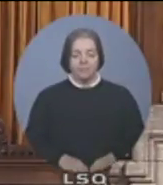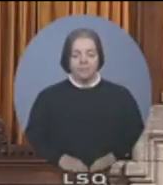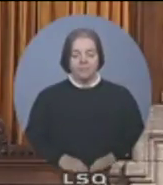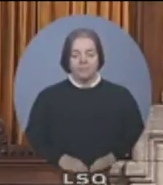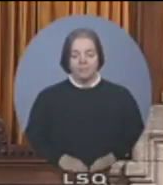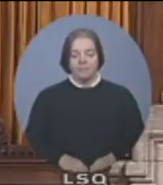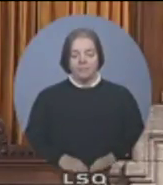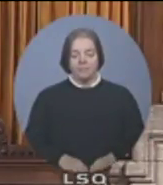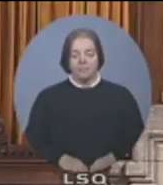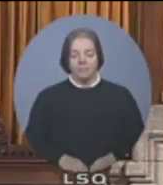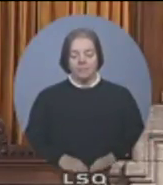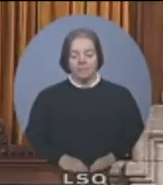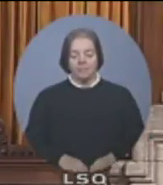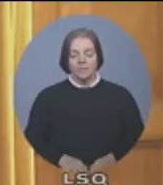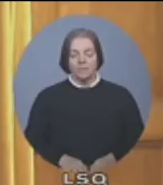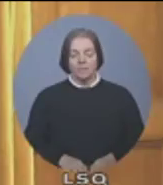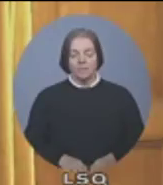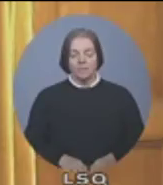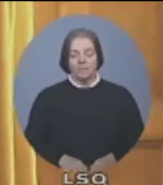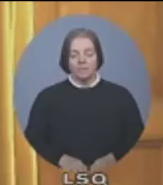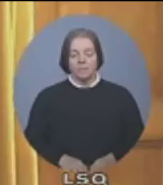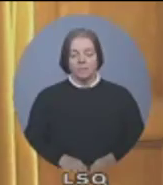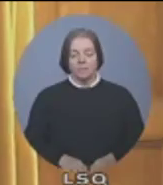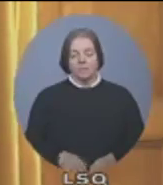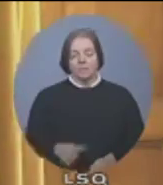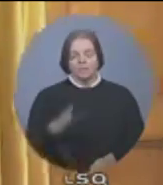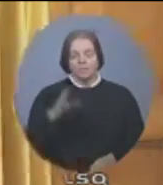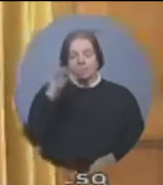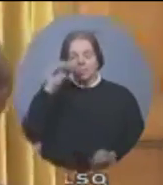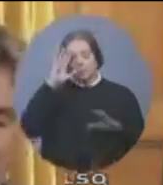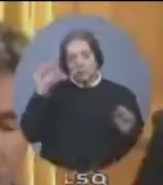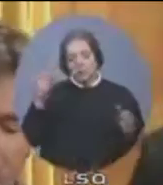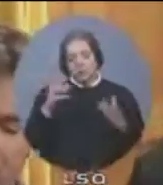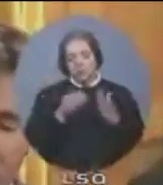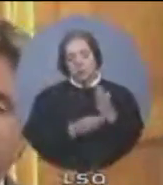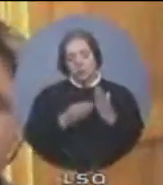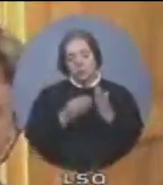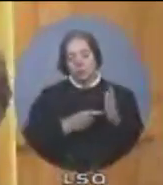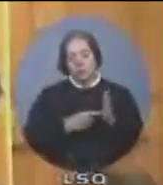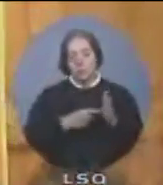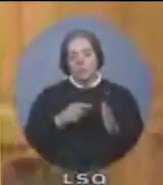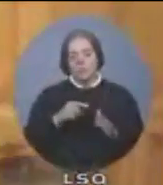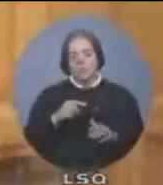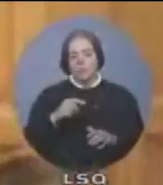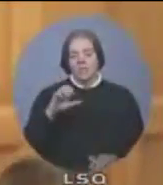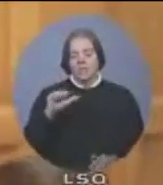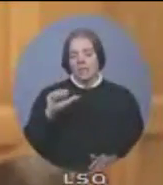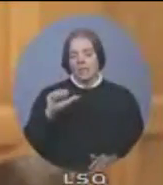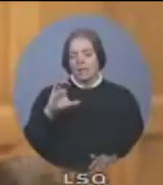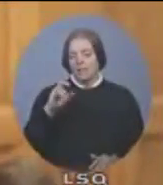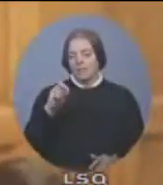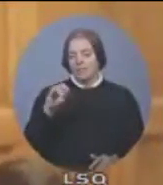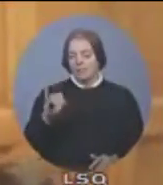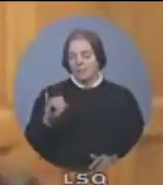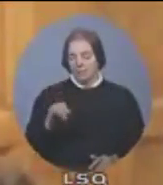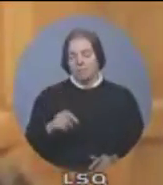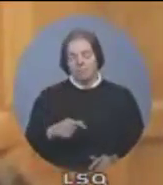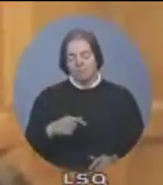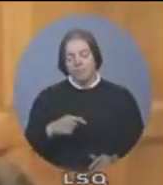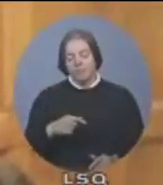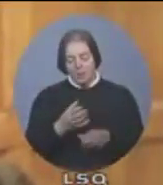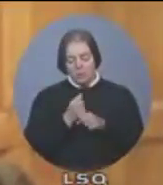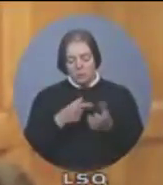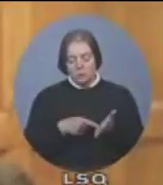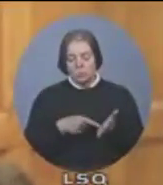Speaker, we've now learned from CETA documents obtained through access to information and reviewed by the Minister one year ago that